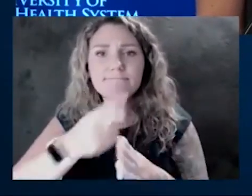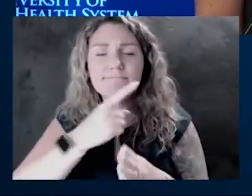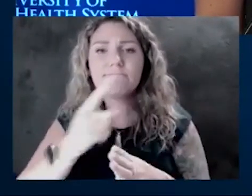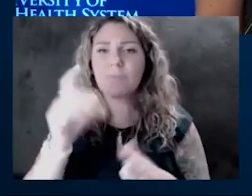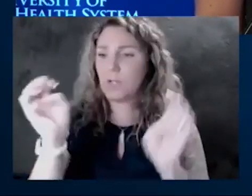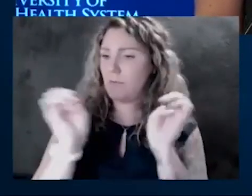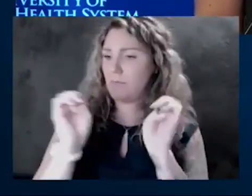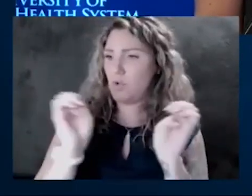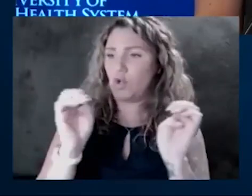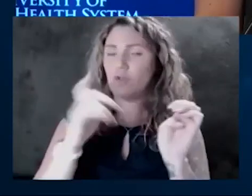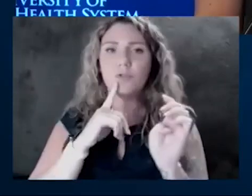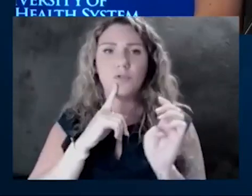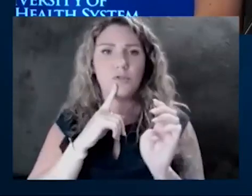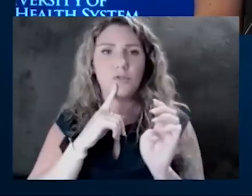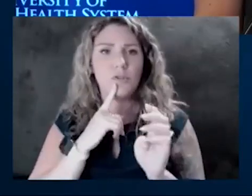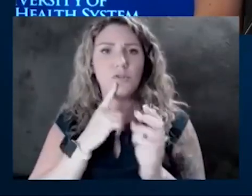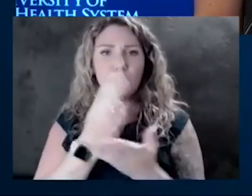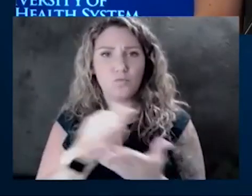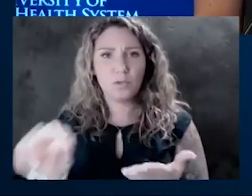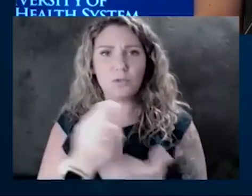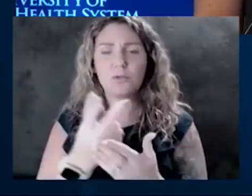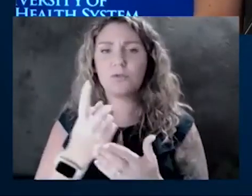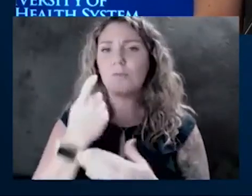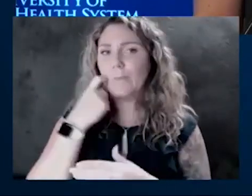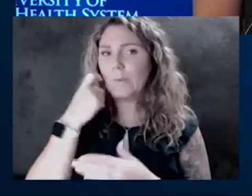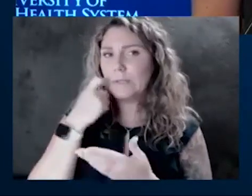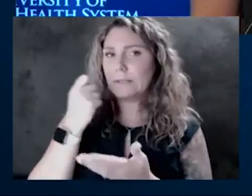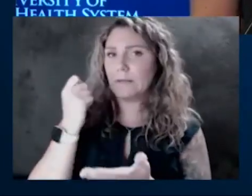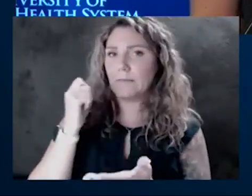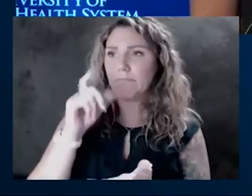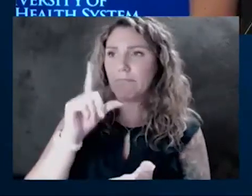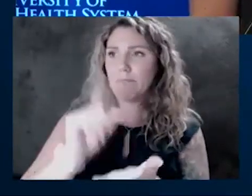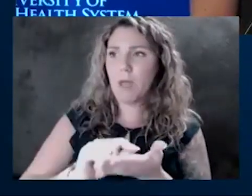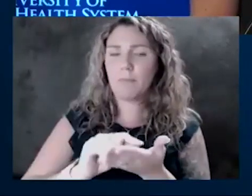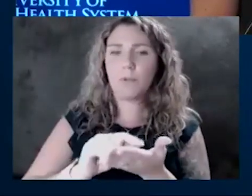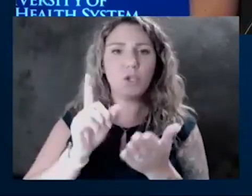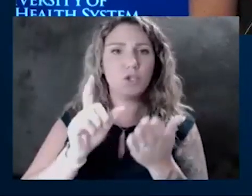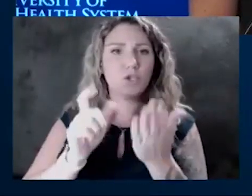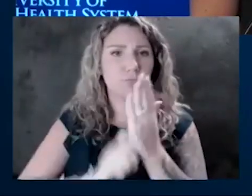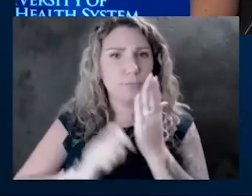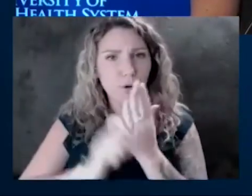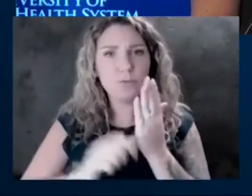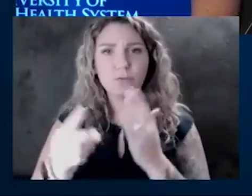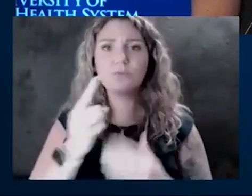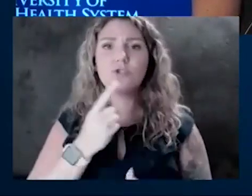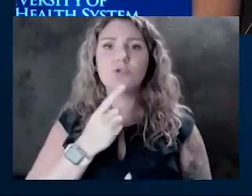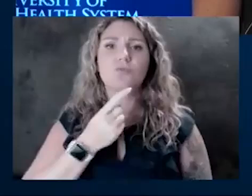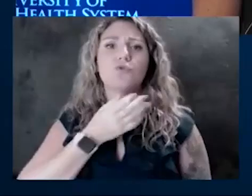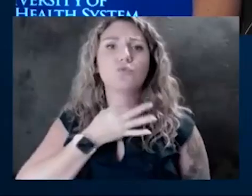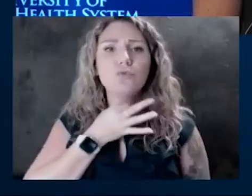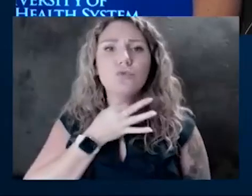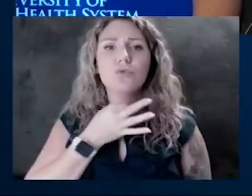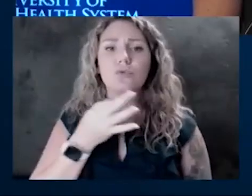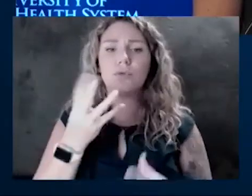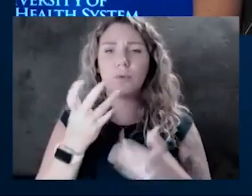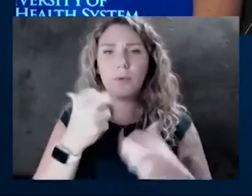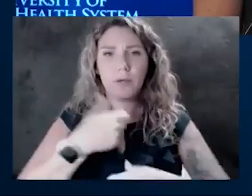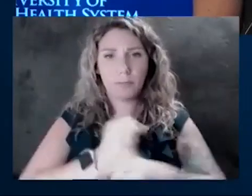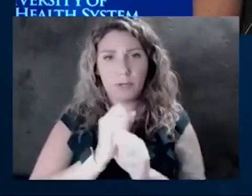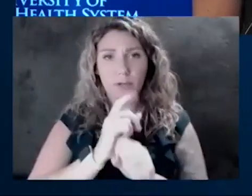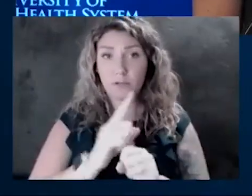She, they recently published an article that she was curious about and just want to make sure that that's a good place to get info.